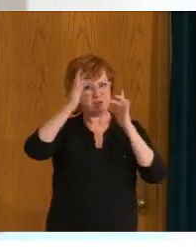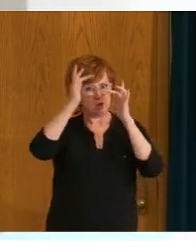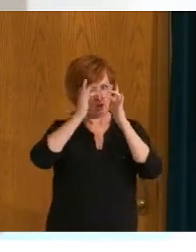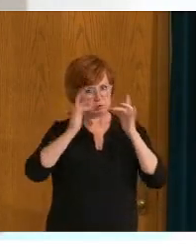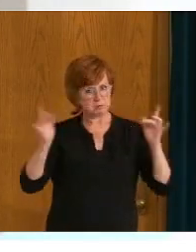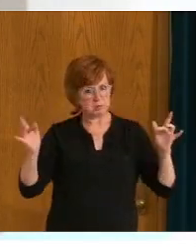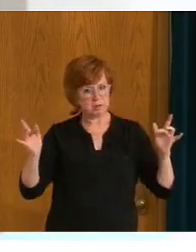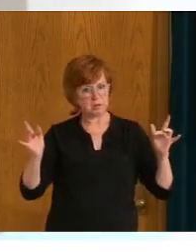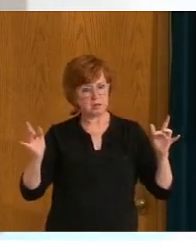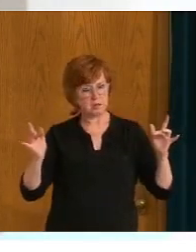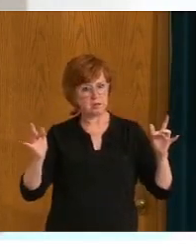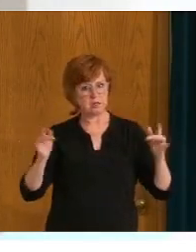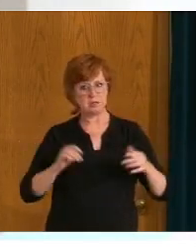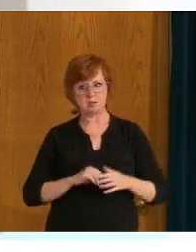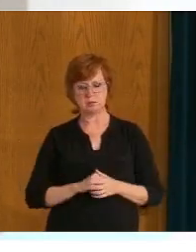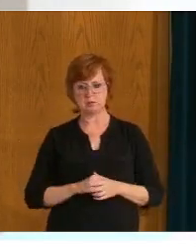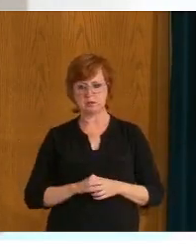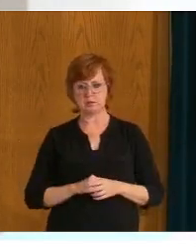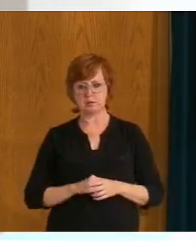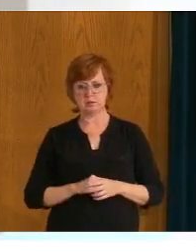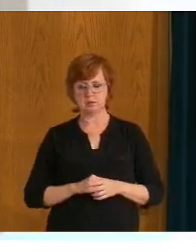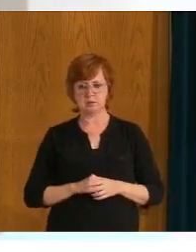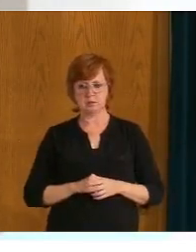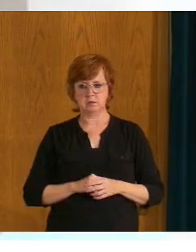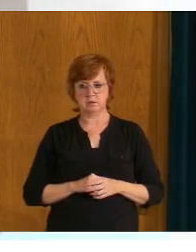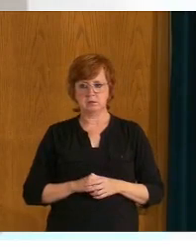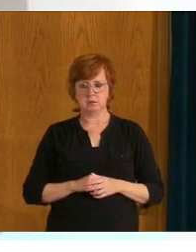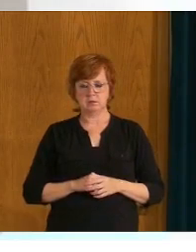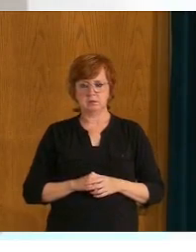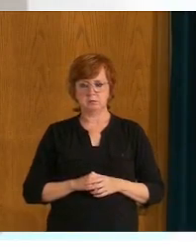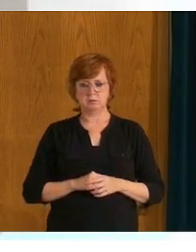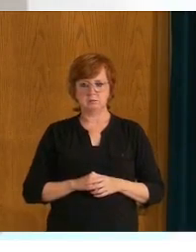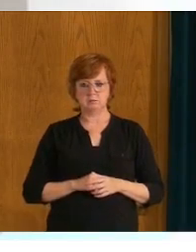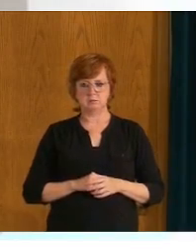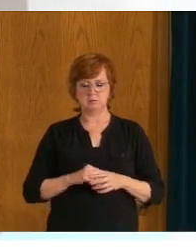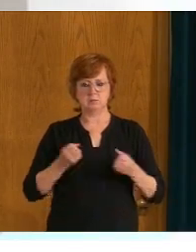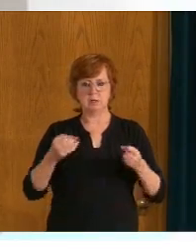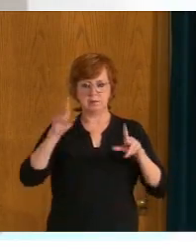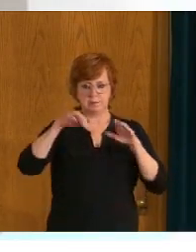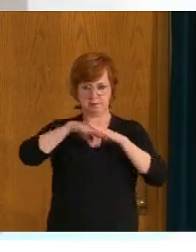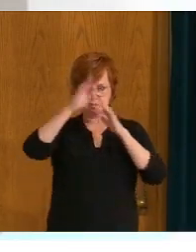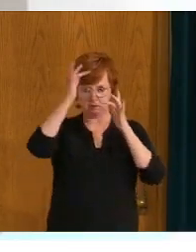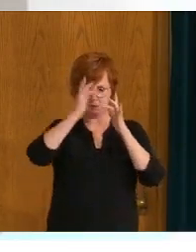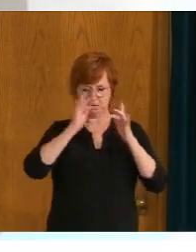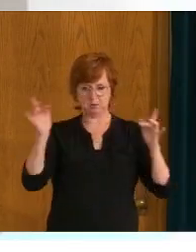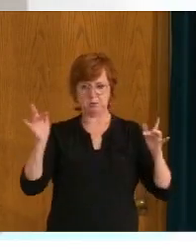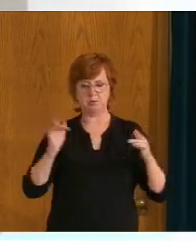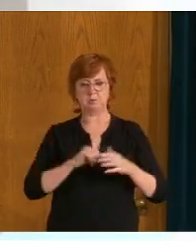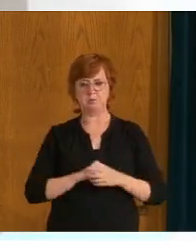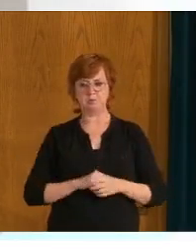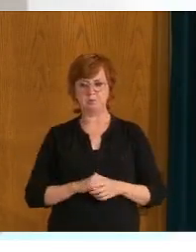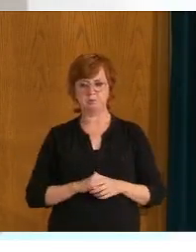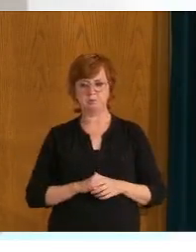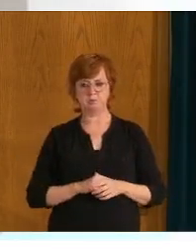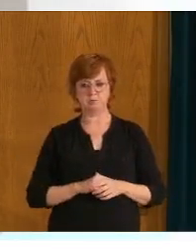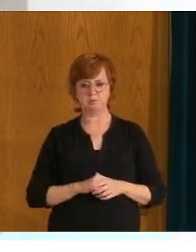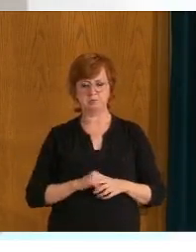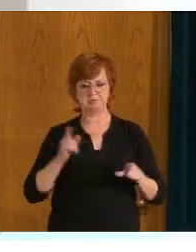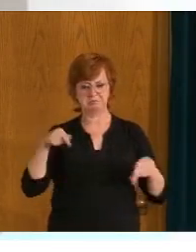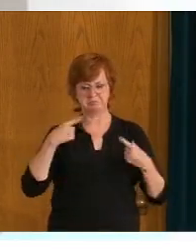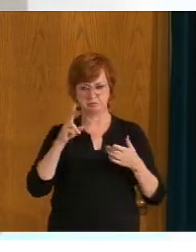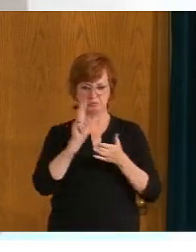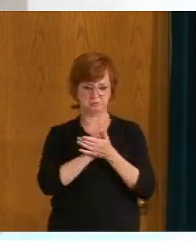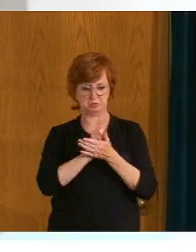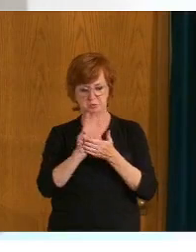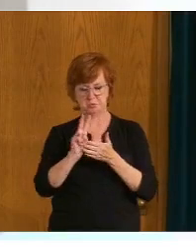focused on. and I must add that our hospitalizations again for the, in the recent, um, you know, two to four